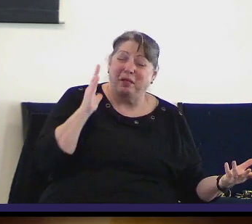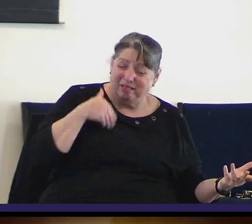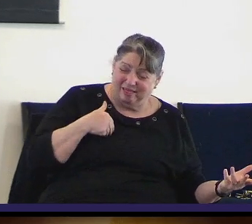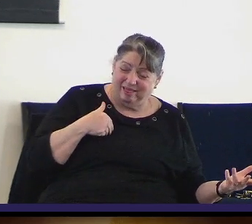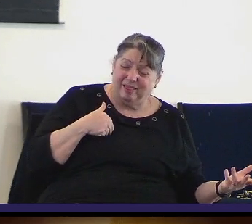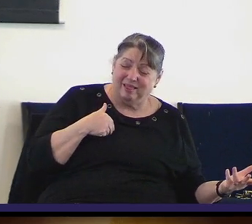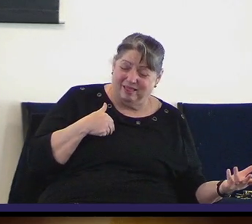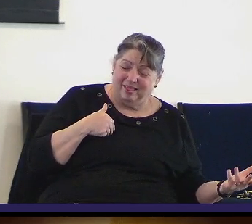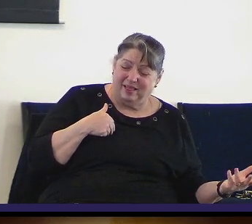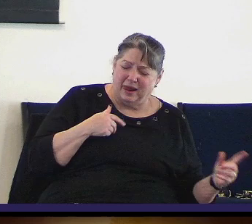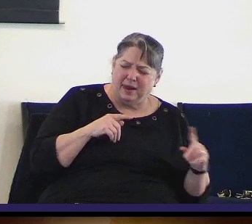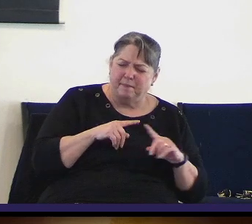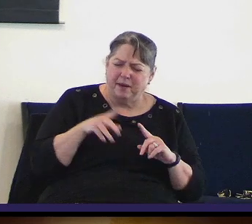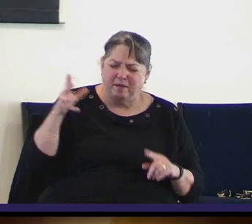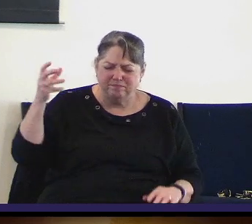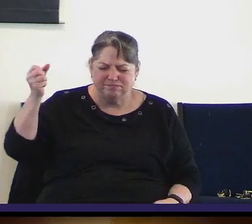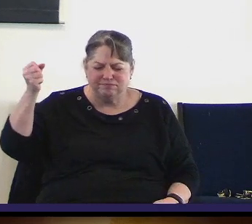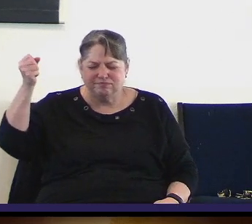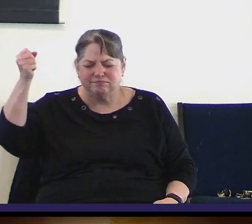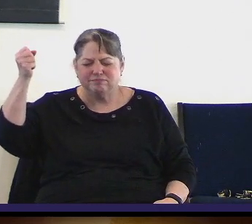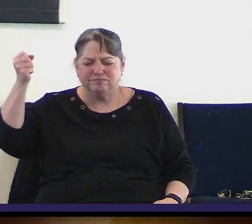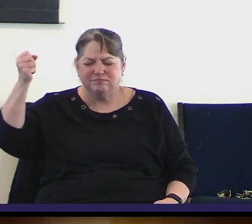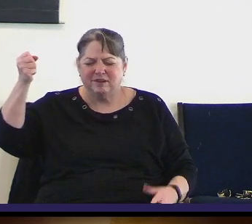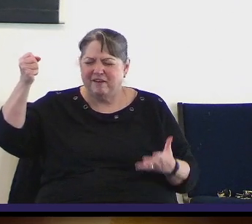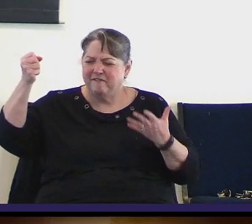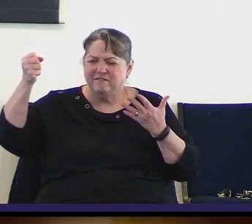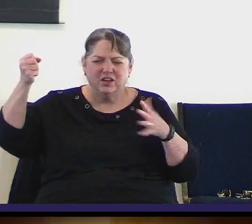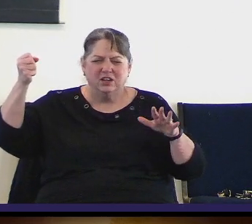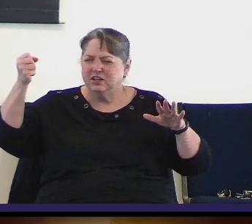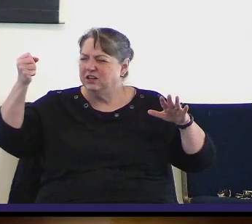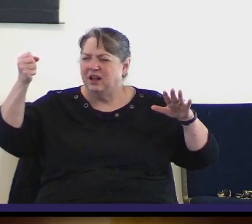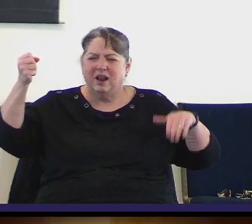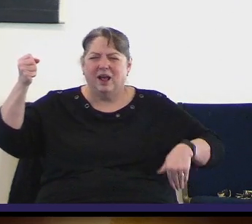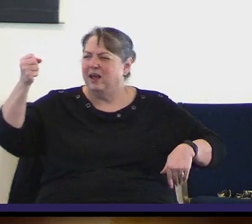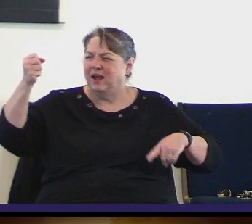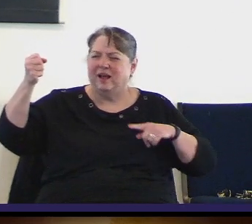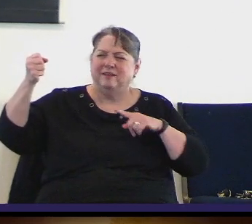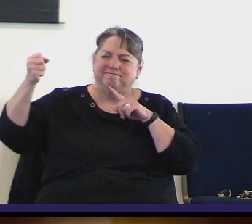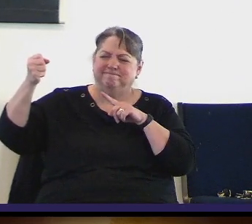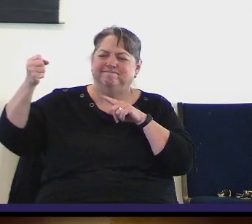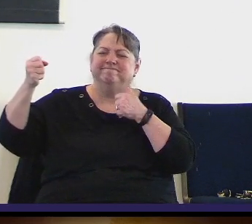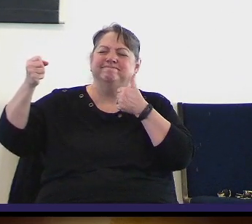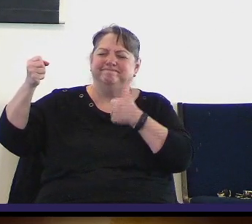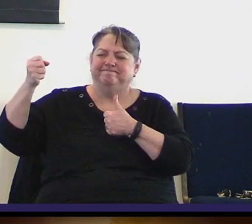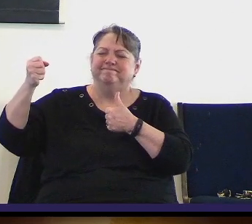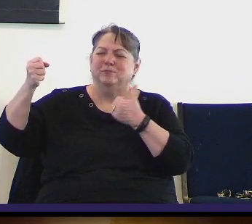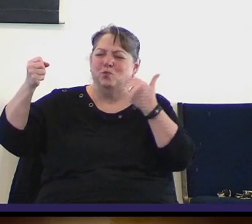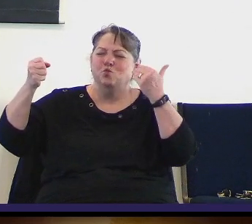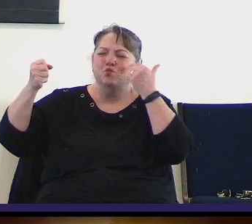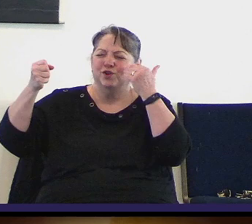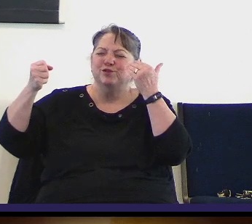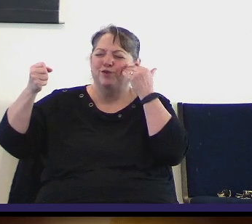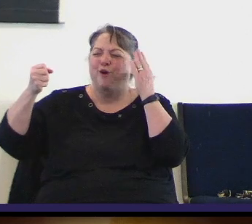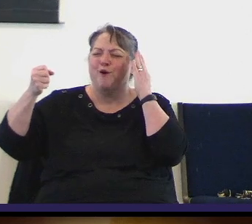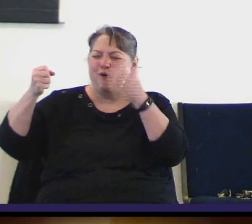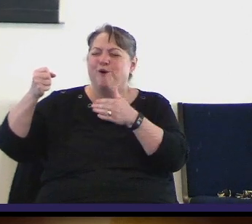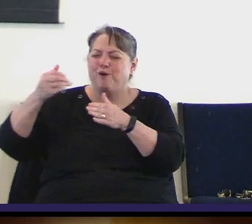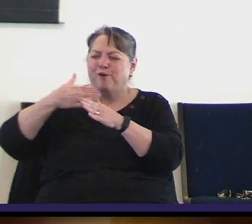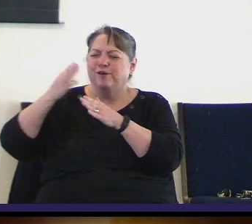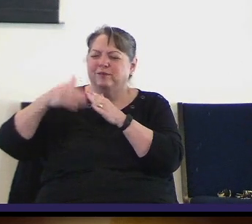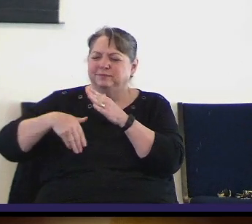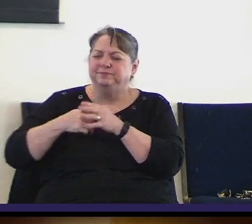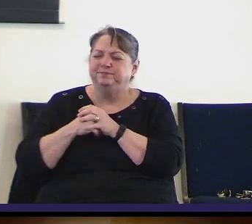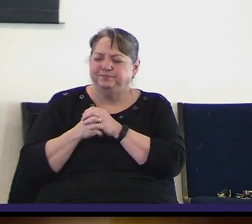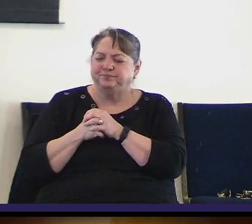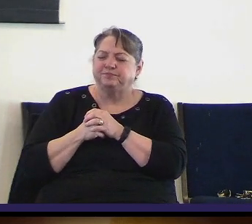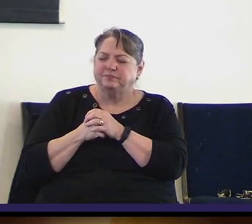but remind us that you're not quite finished yet in fact we know we know the end of the story thank